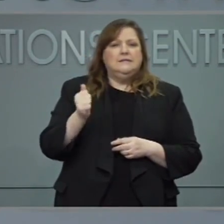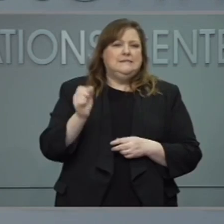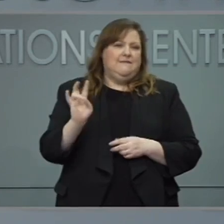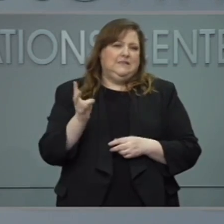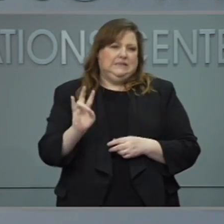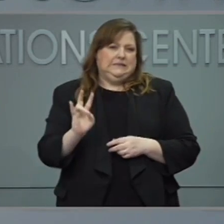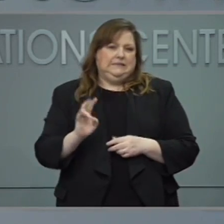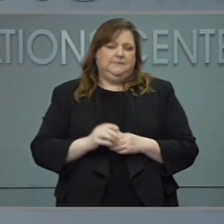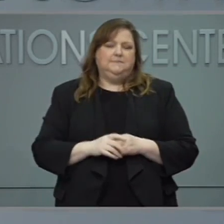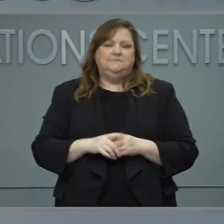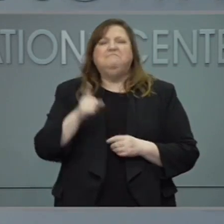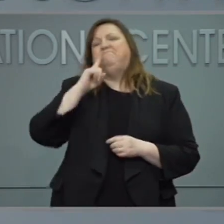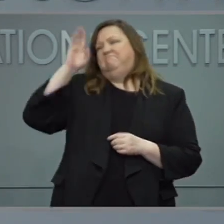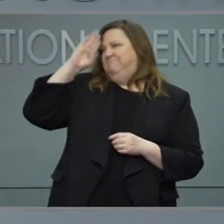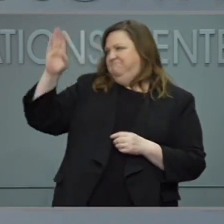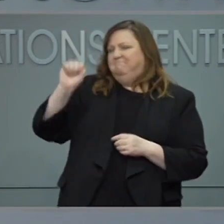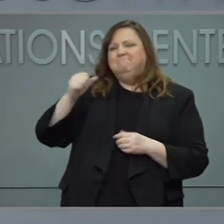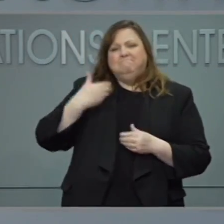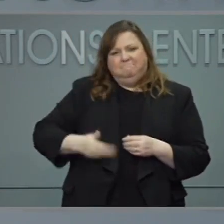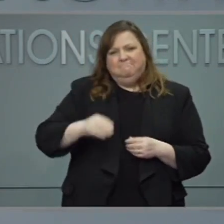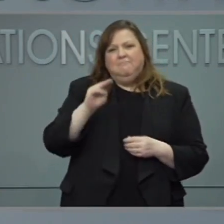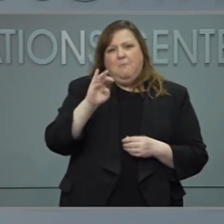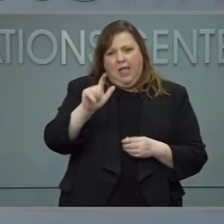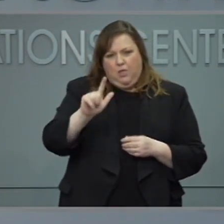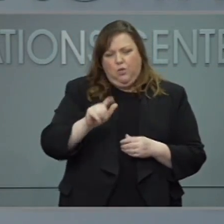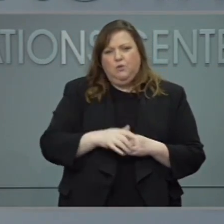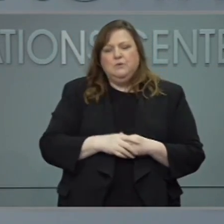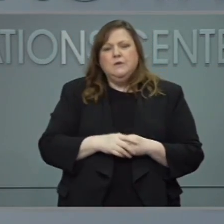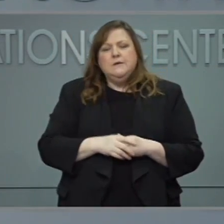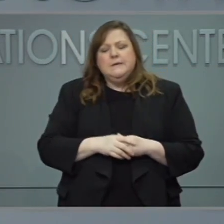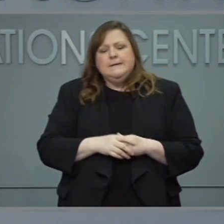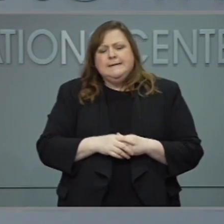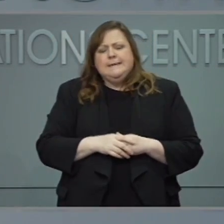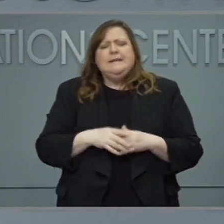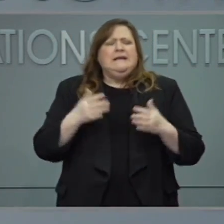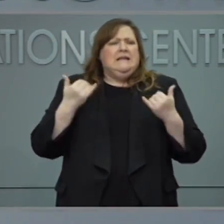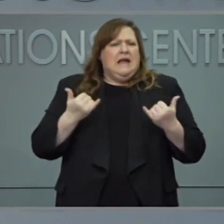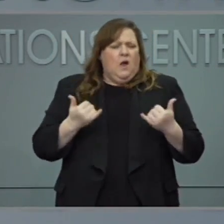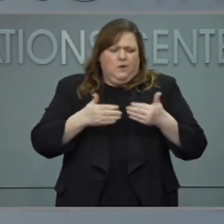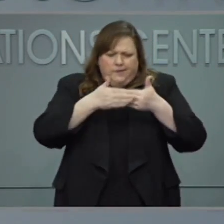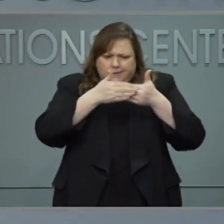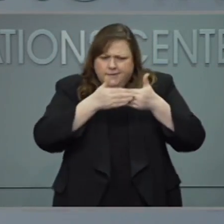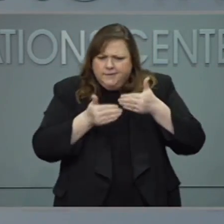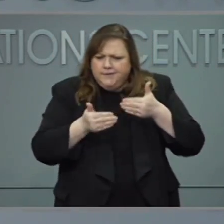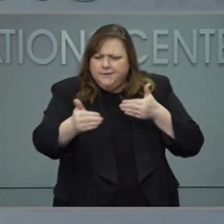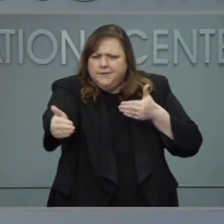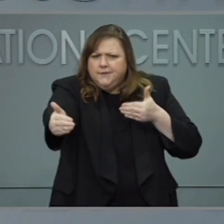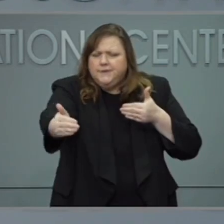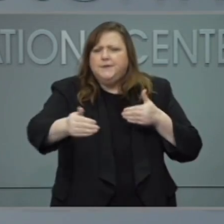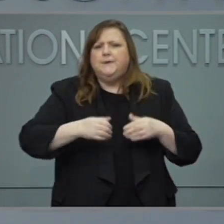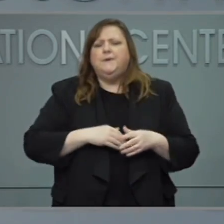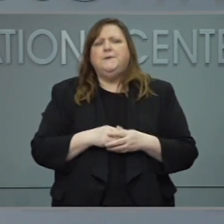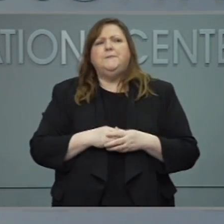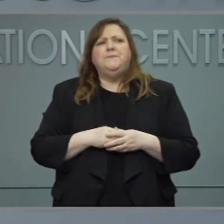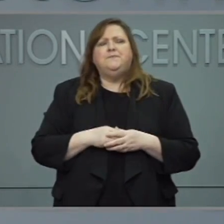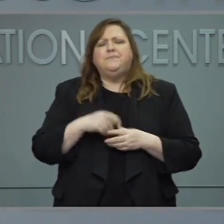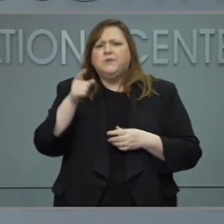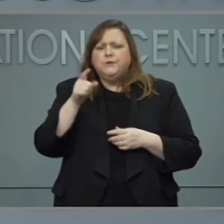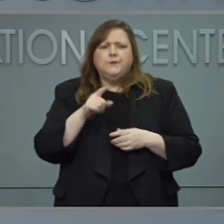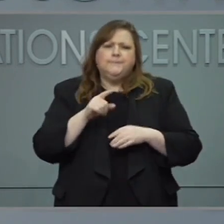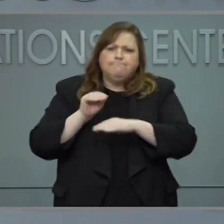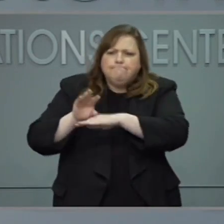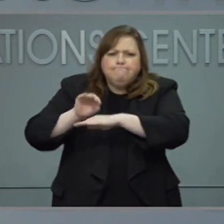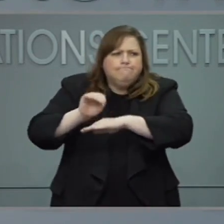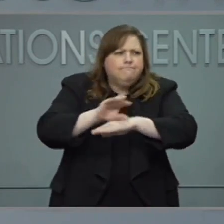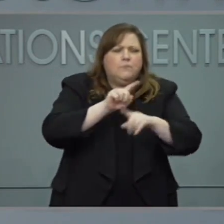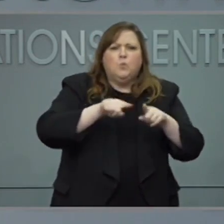Hi, this is Michael Hyland from CBS 17. Going forward, how are you all advising businesses and private organizations to handle